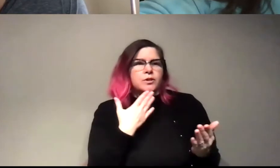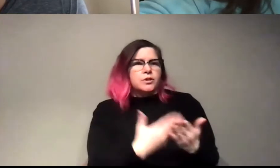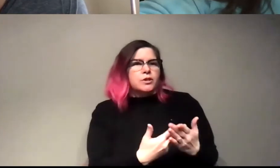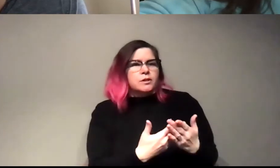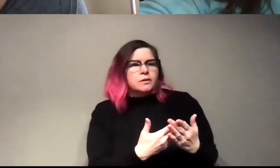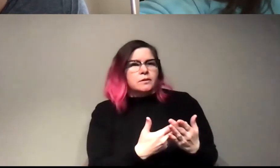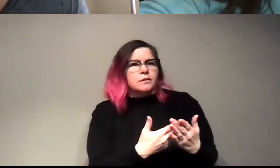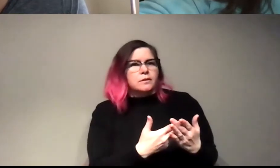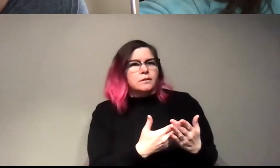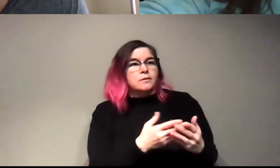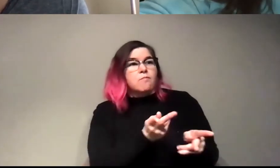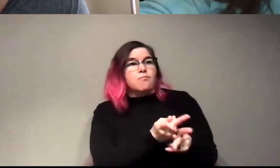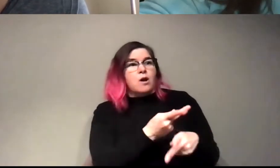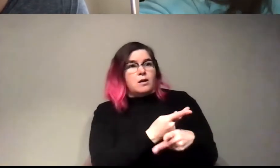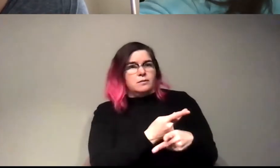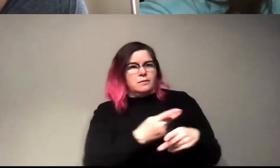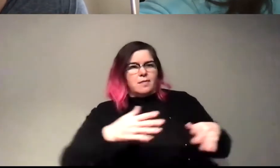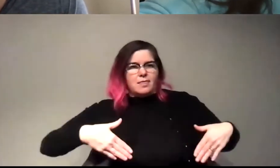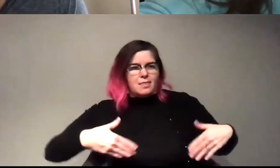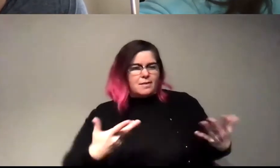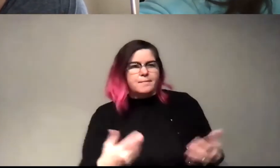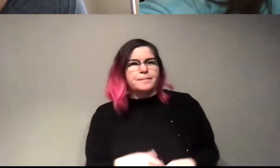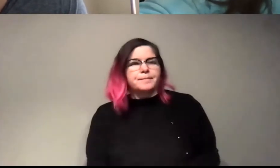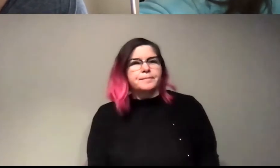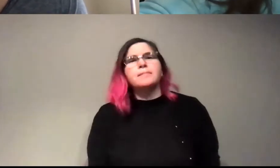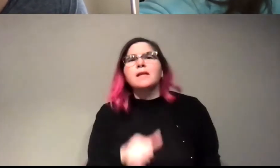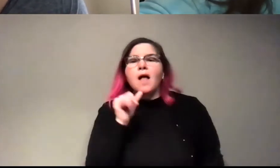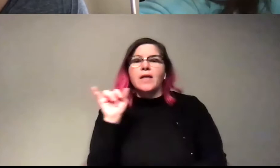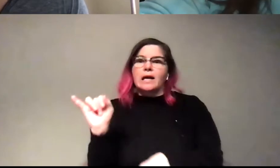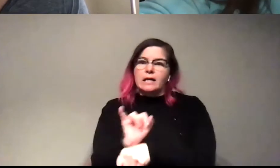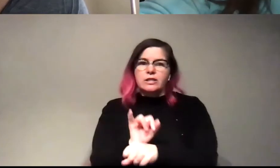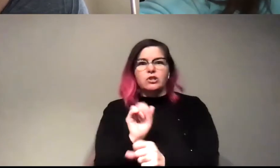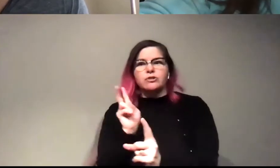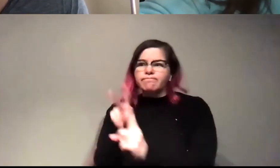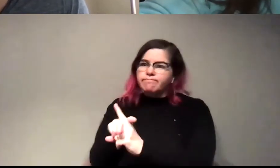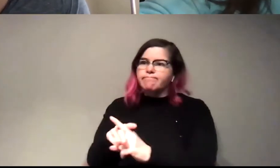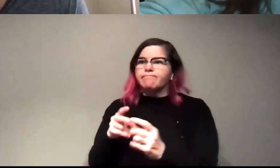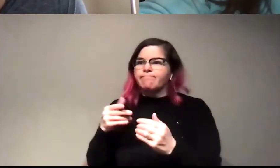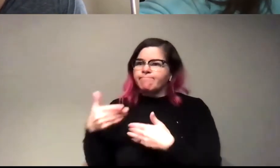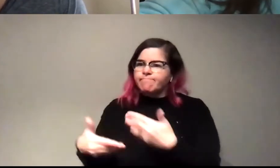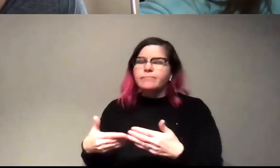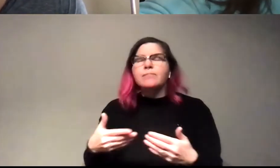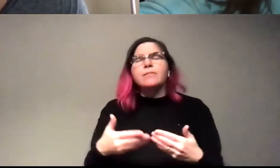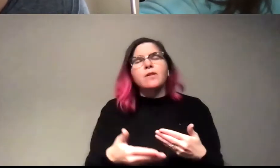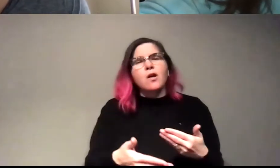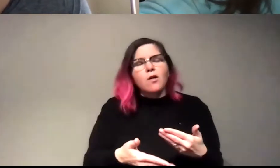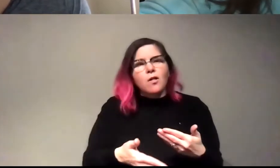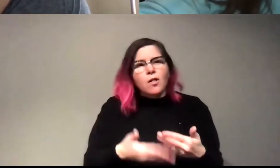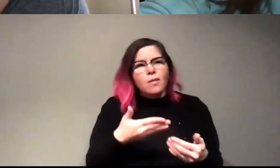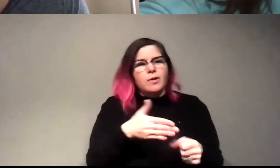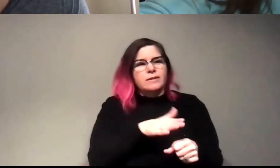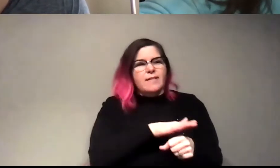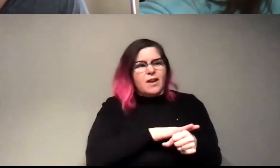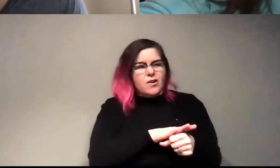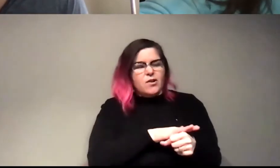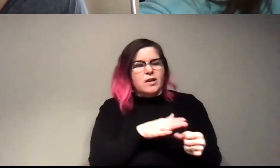products yet, you know, you know, it's not like, like industrially used, you know, we're still almost in the area of like trying to